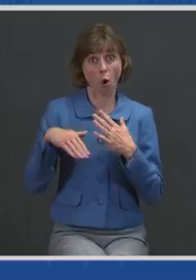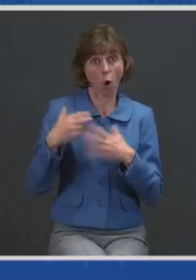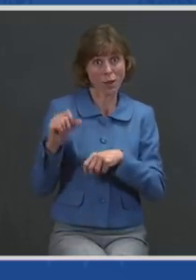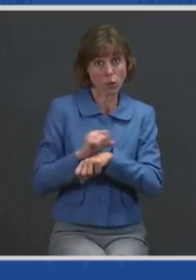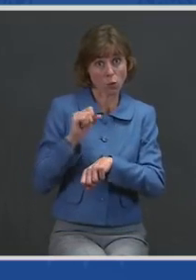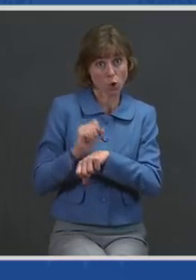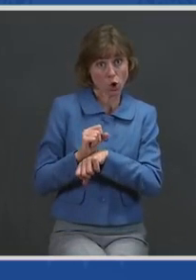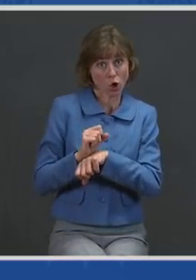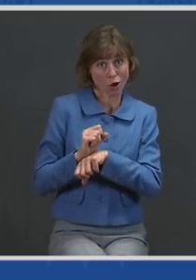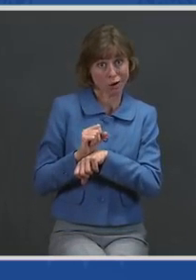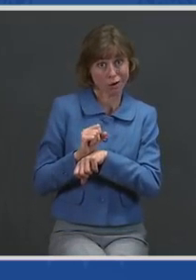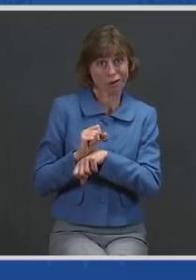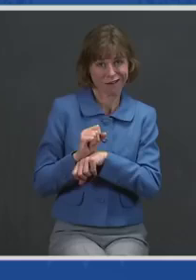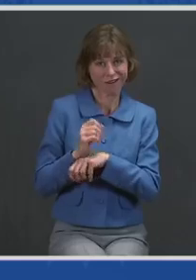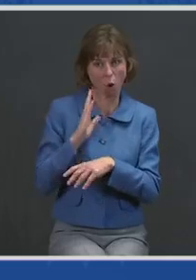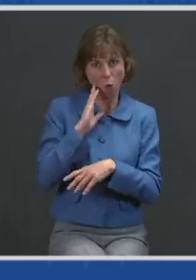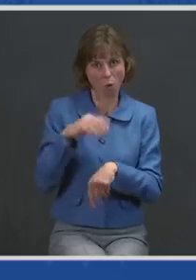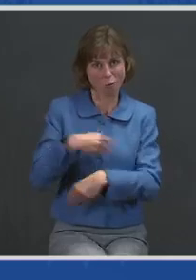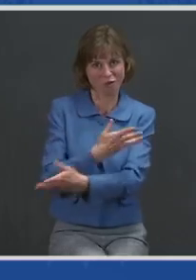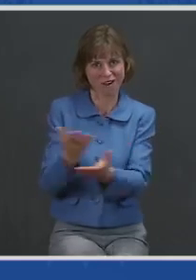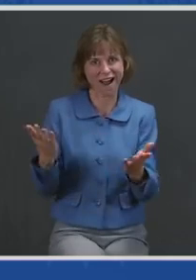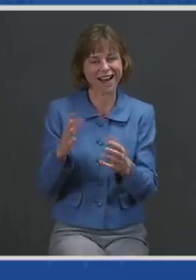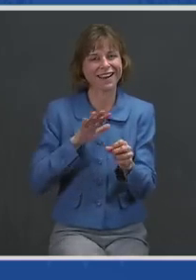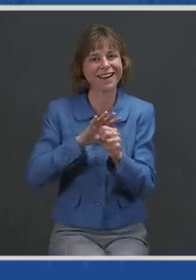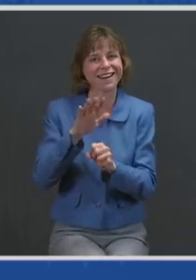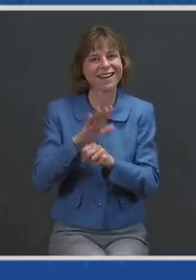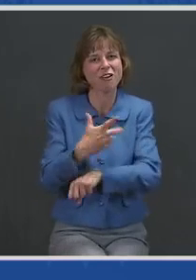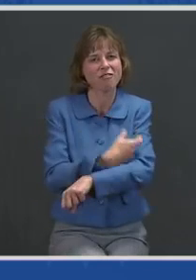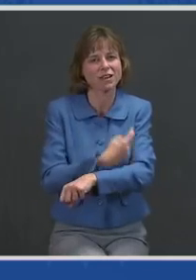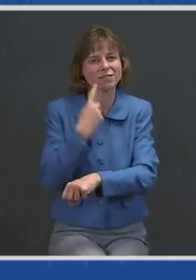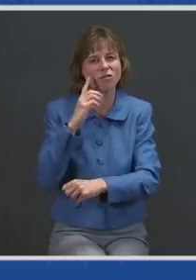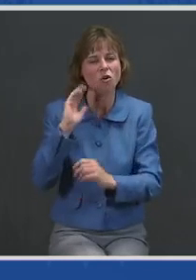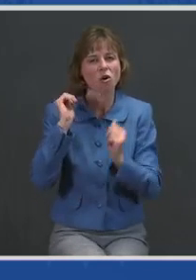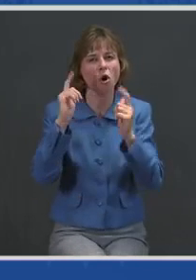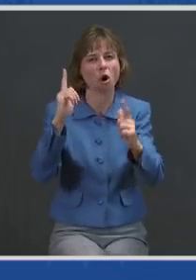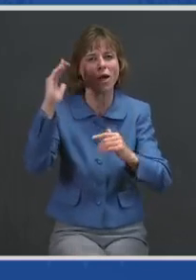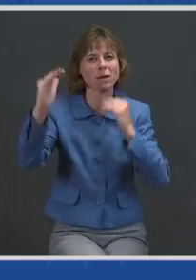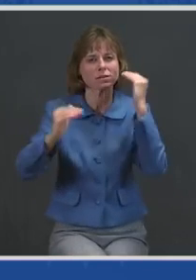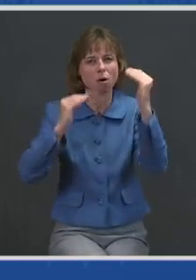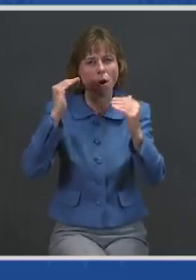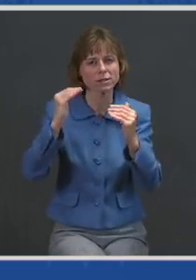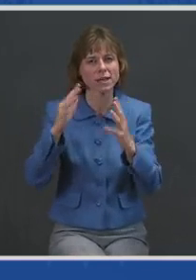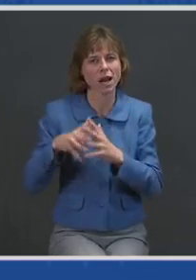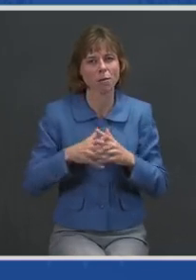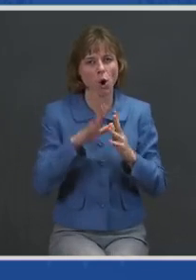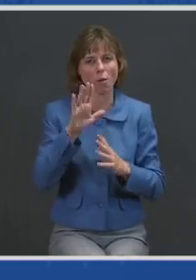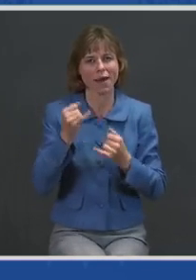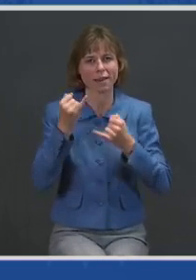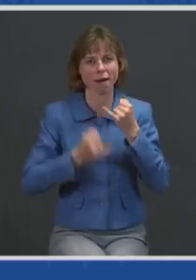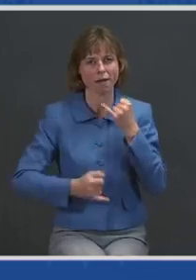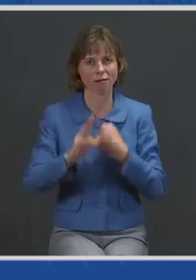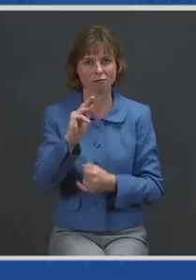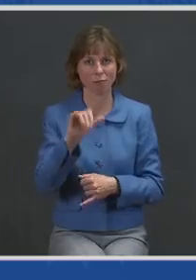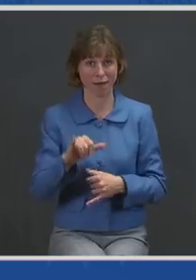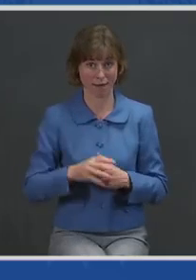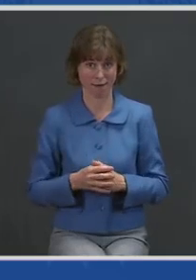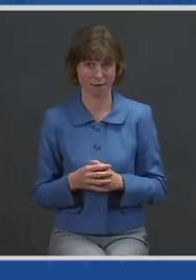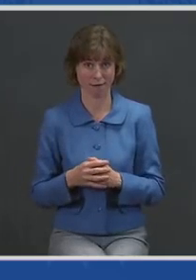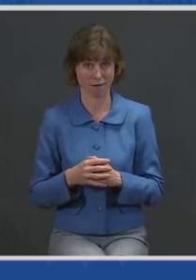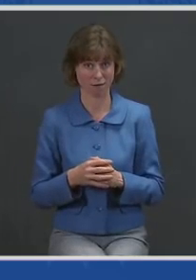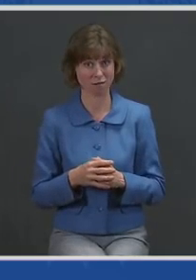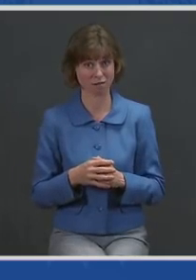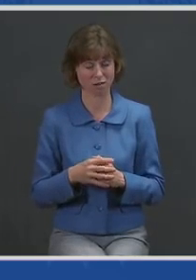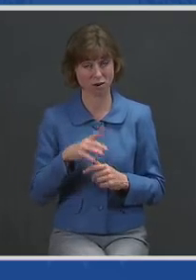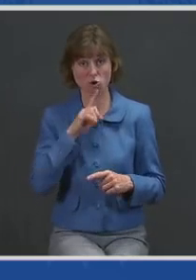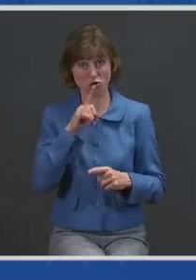vaccine supply for all adults in America by the end of May. That's months ahead of